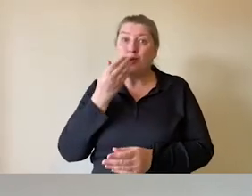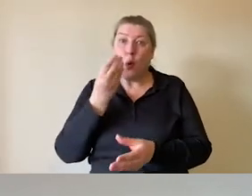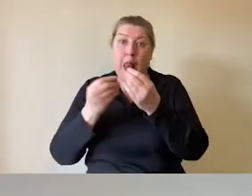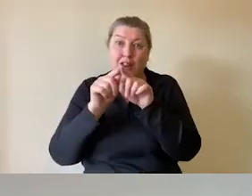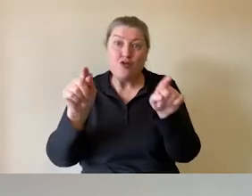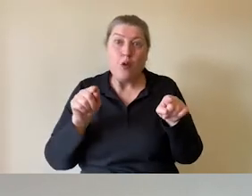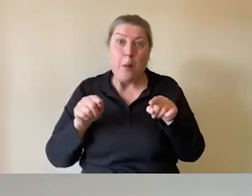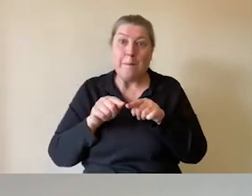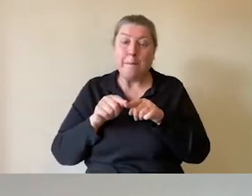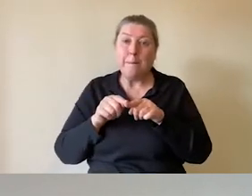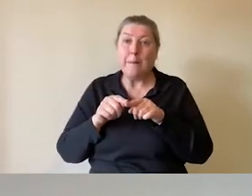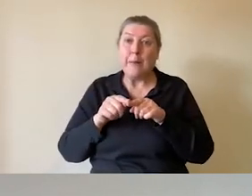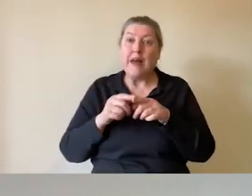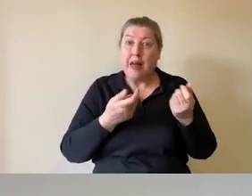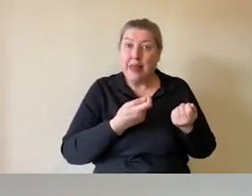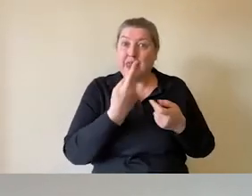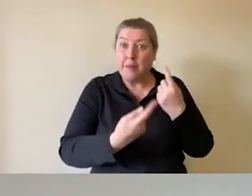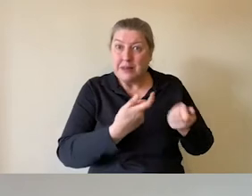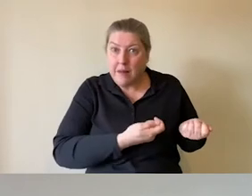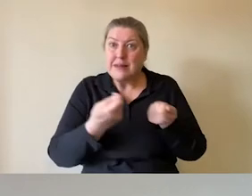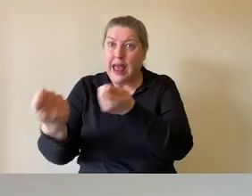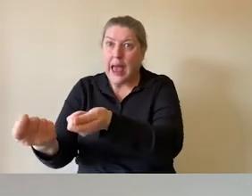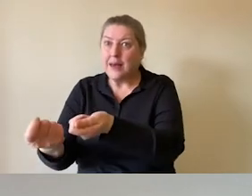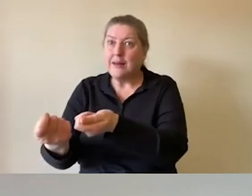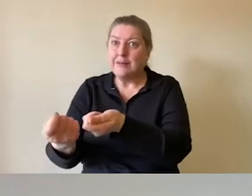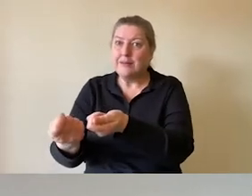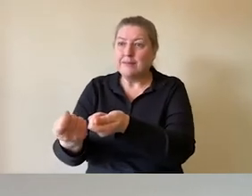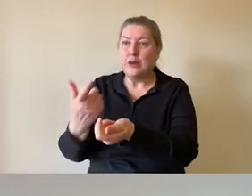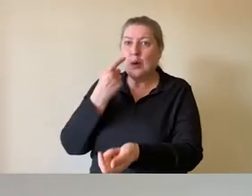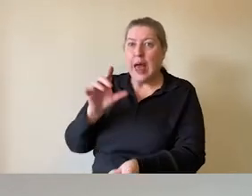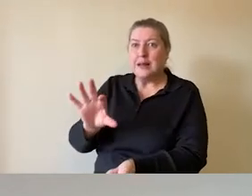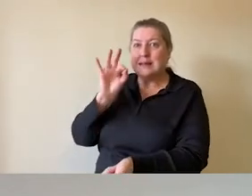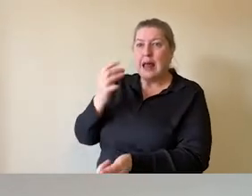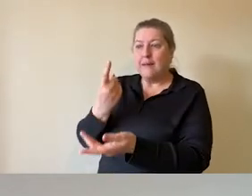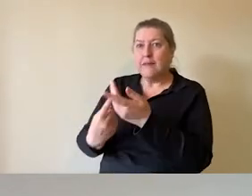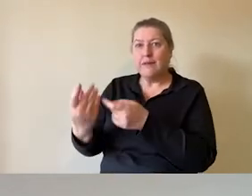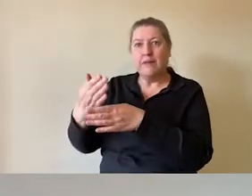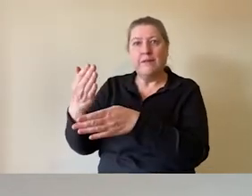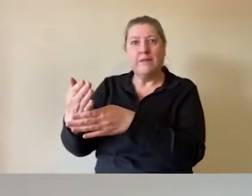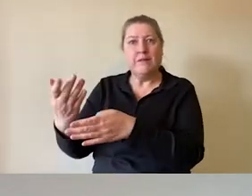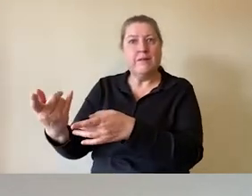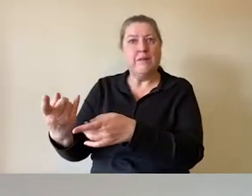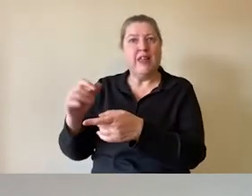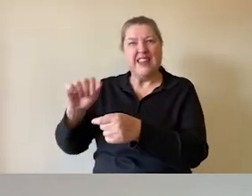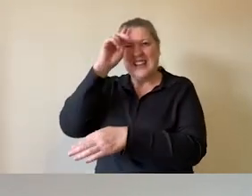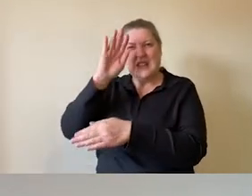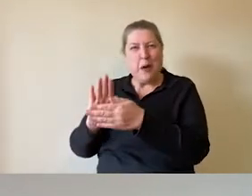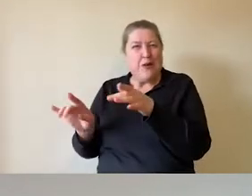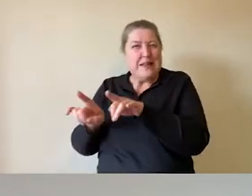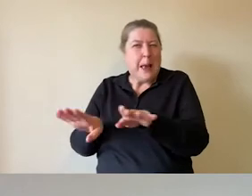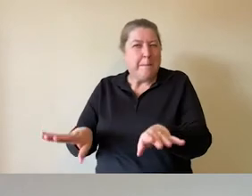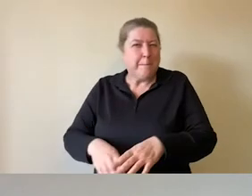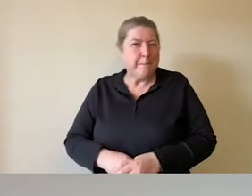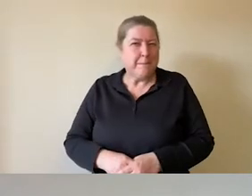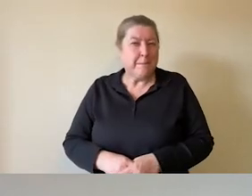and take into the gallery themselves so they can self-facilitate this sort of experience. And